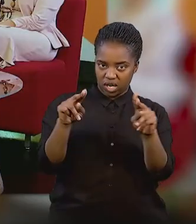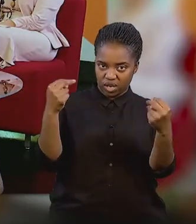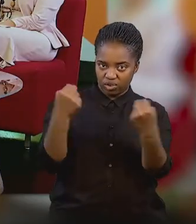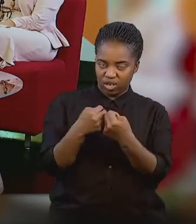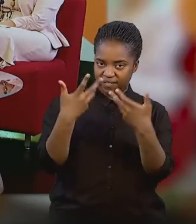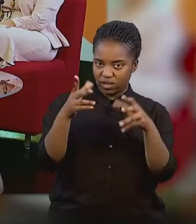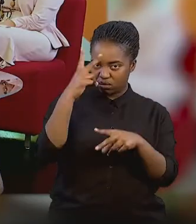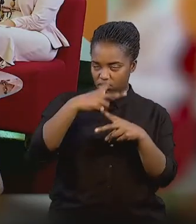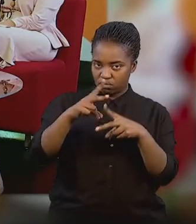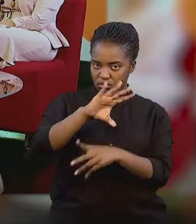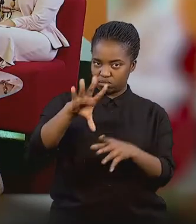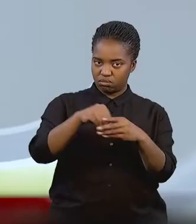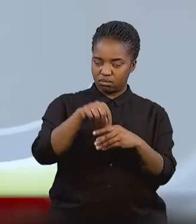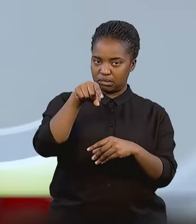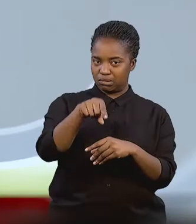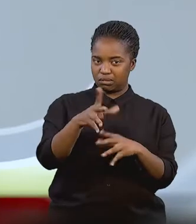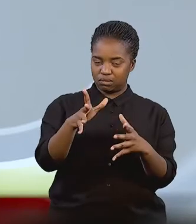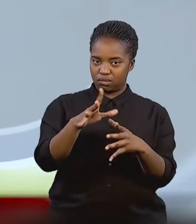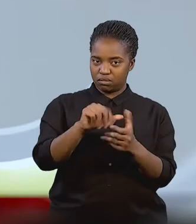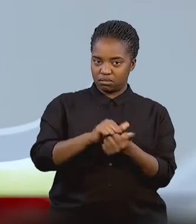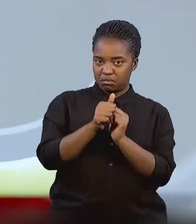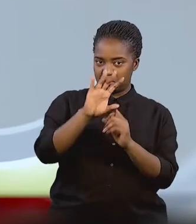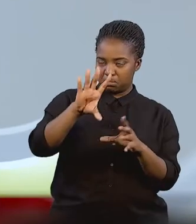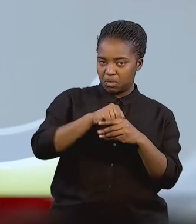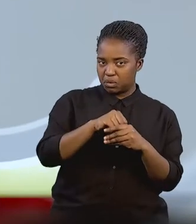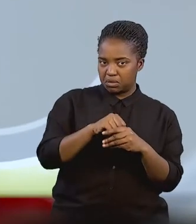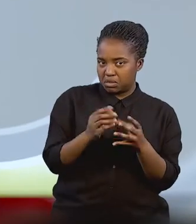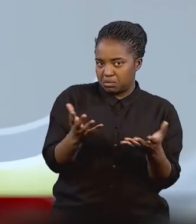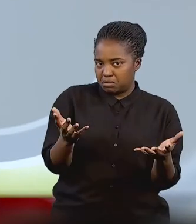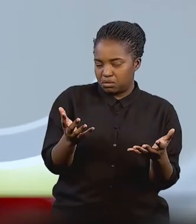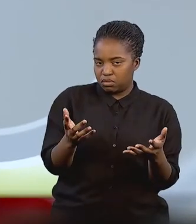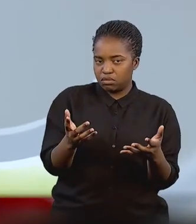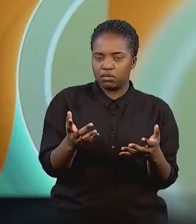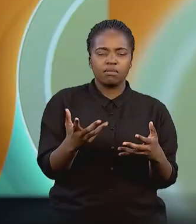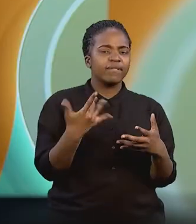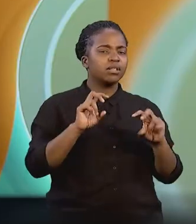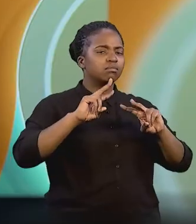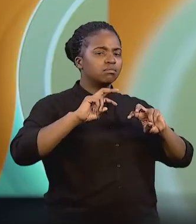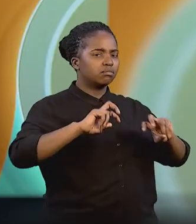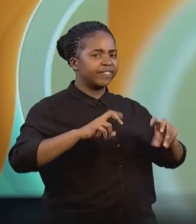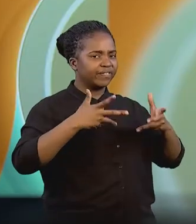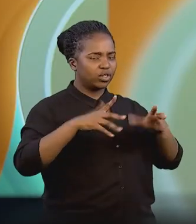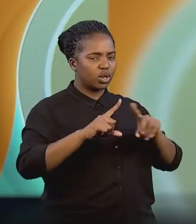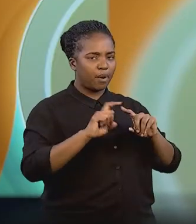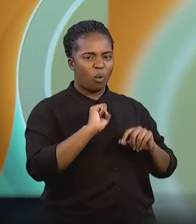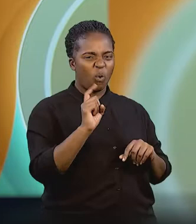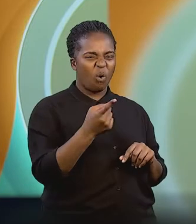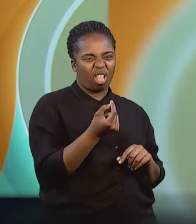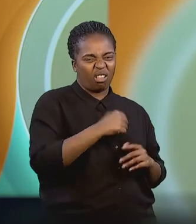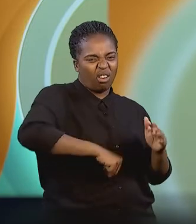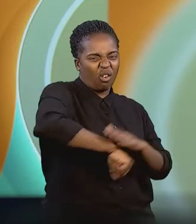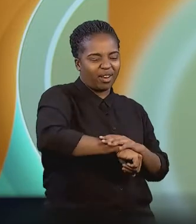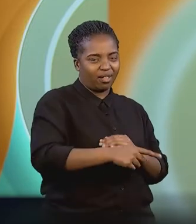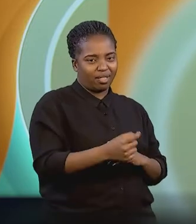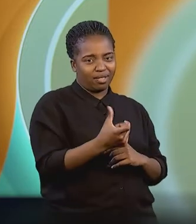could play professionally within the adaptive sports arena? I have looked at it, but all of them have too little